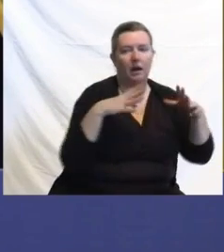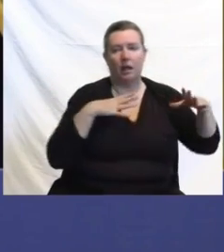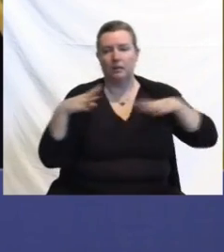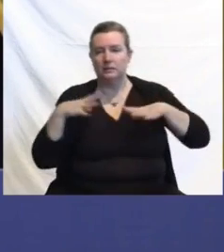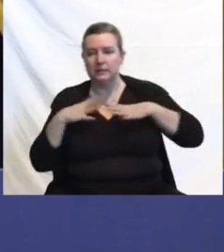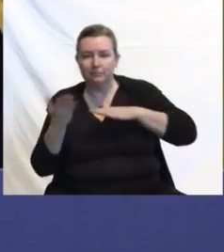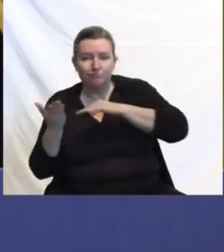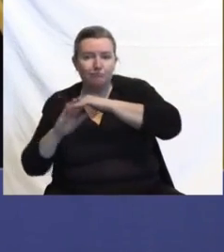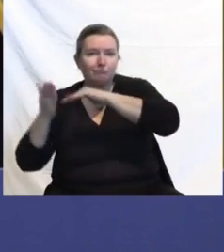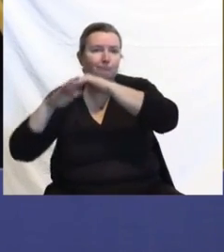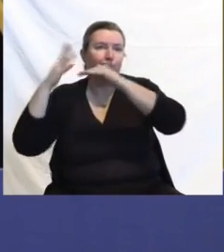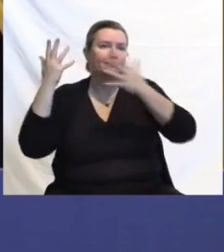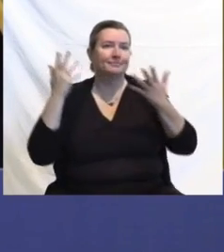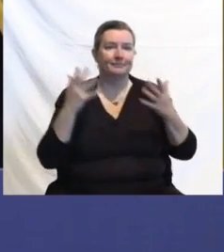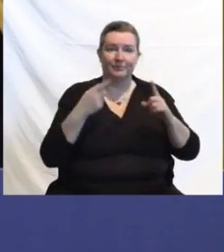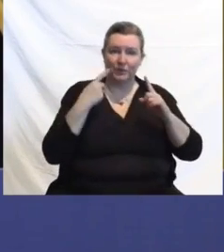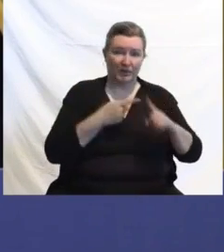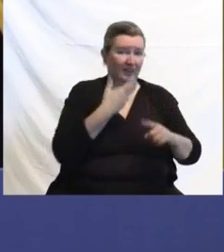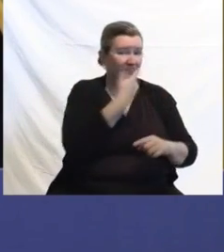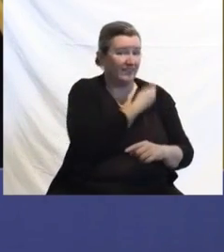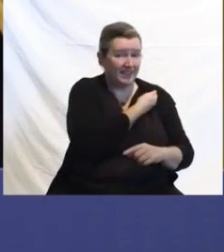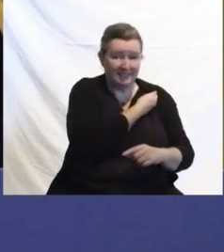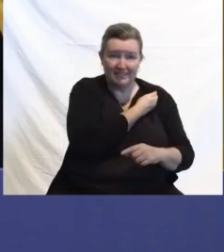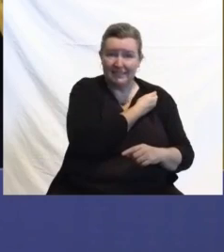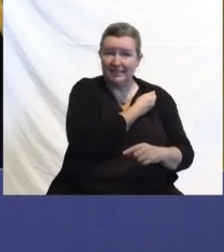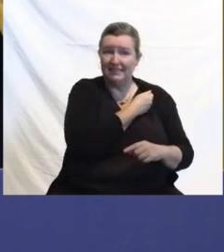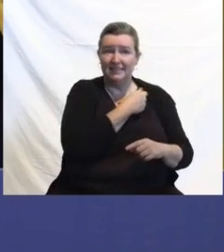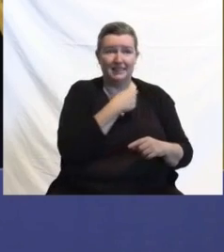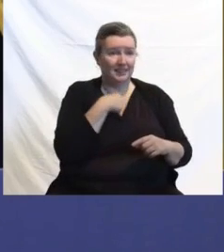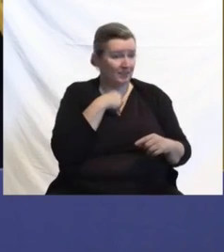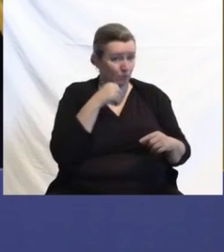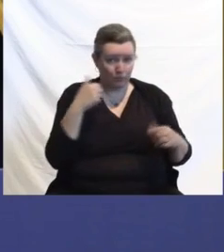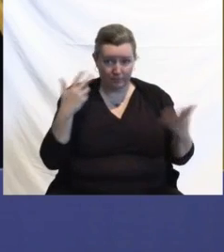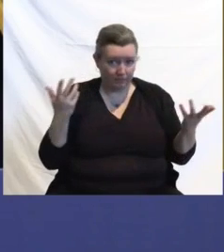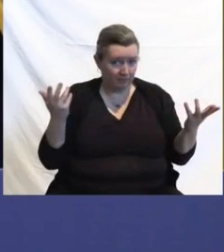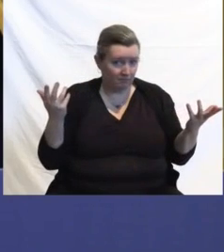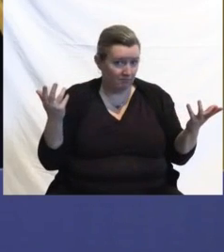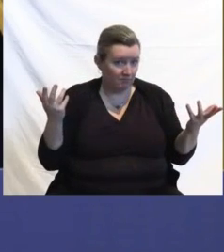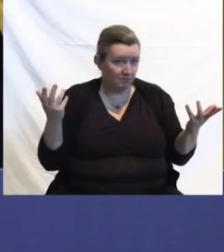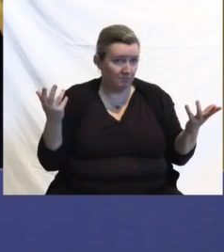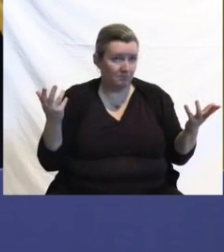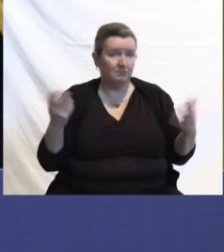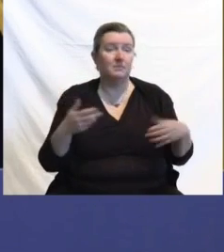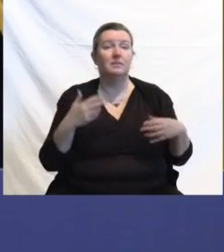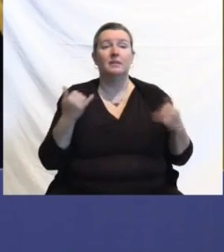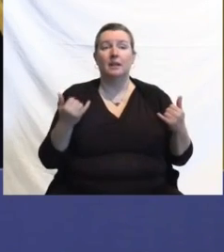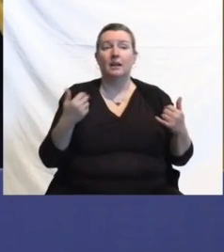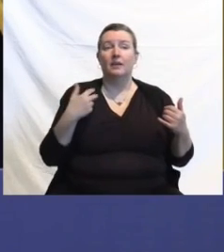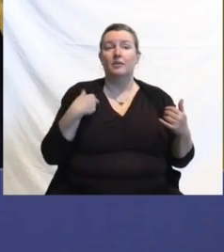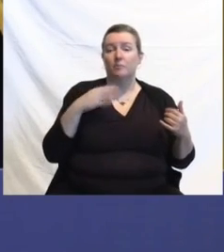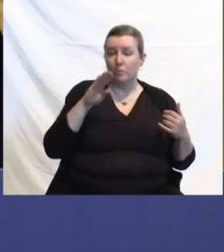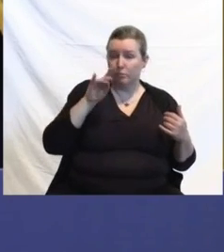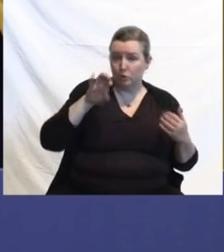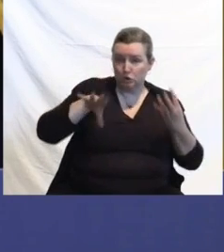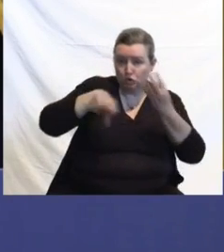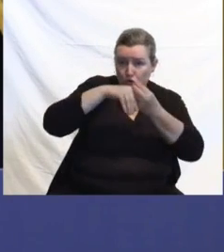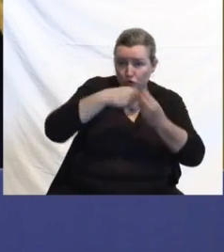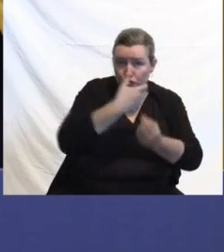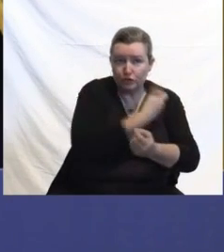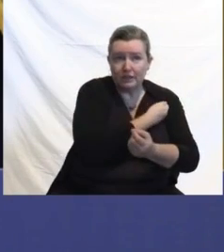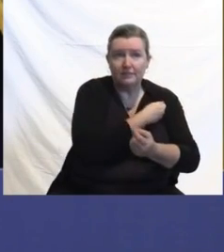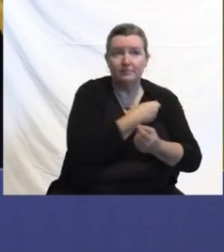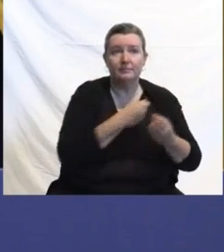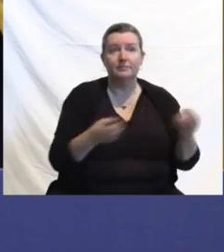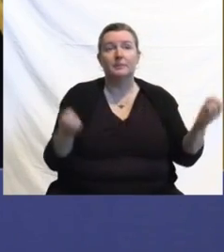vaccines, which we did not have a year ago today. And we now have boosters. We now have more people eligible for the vaccines.